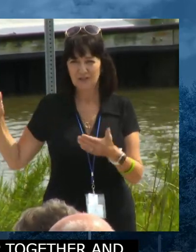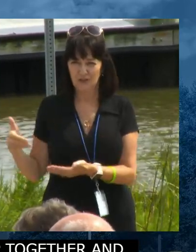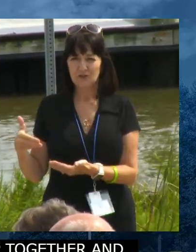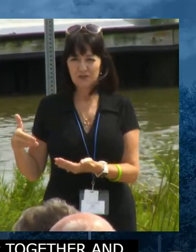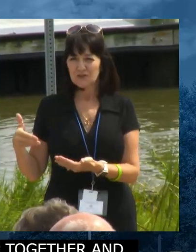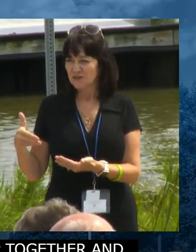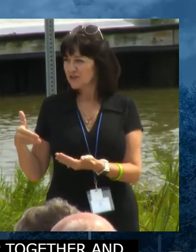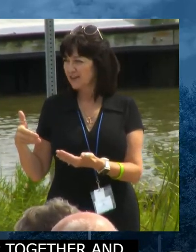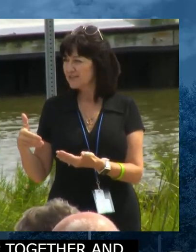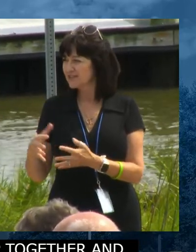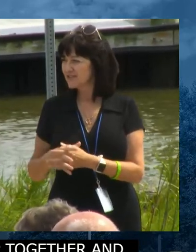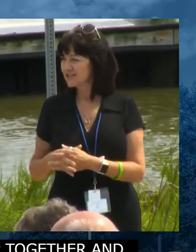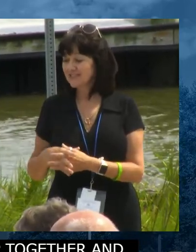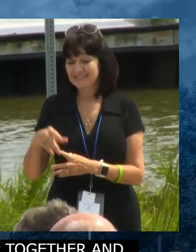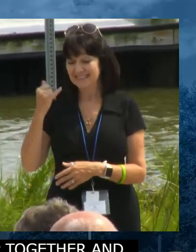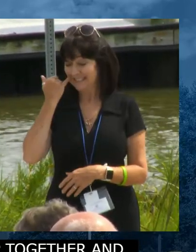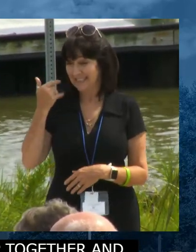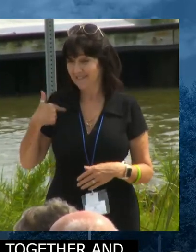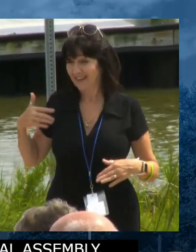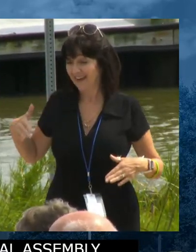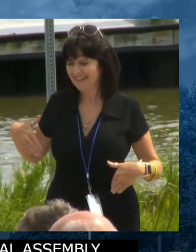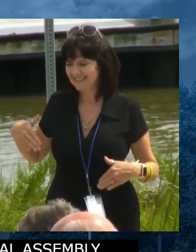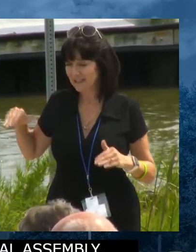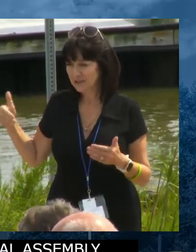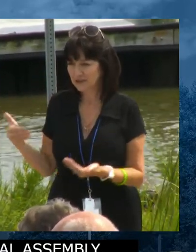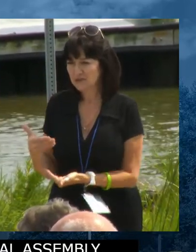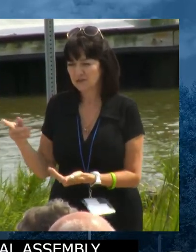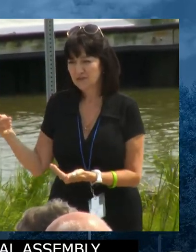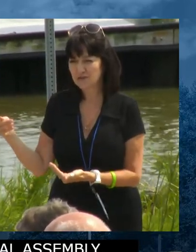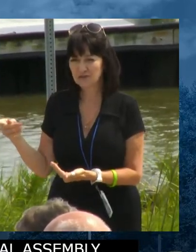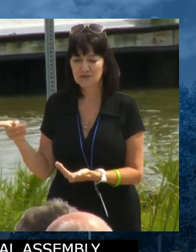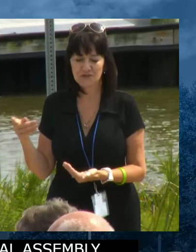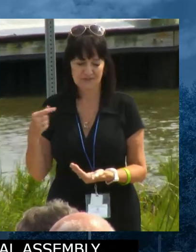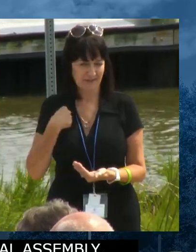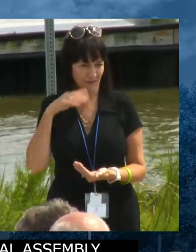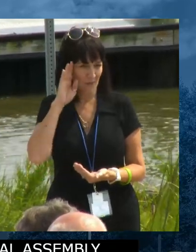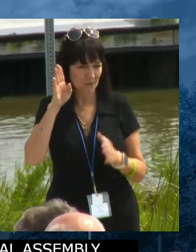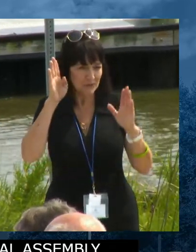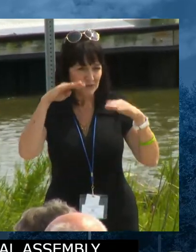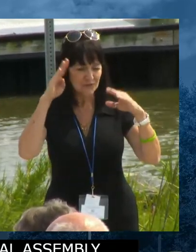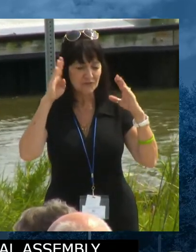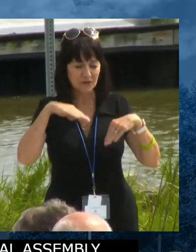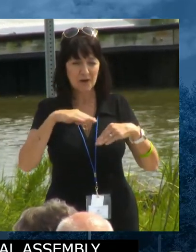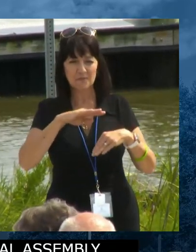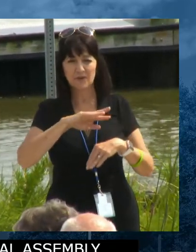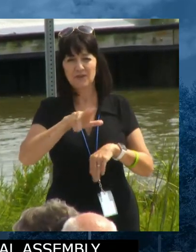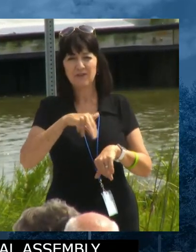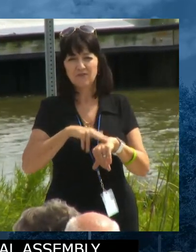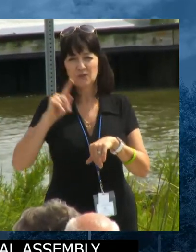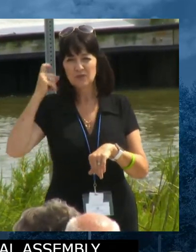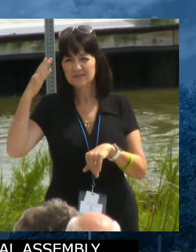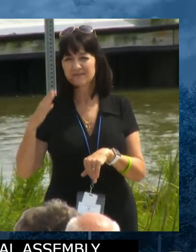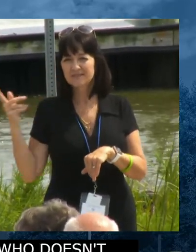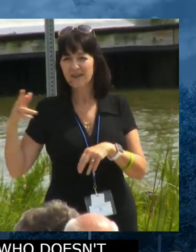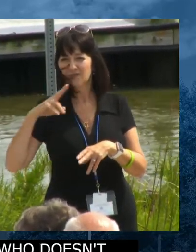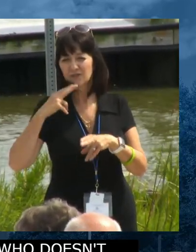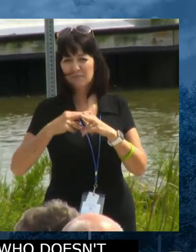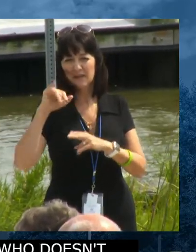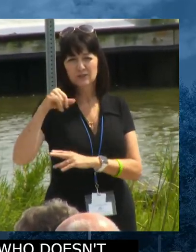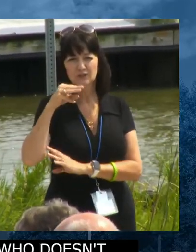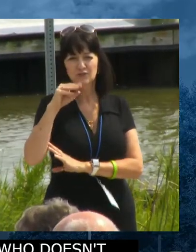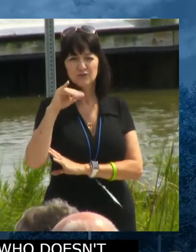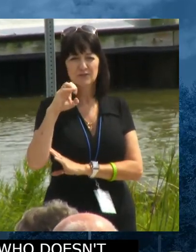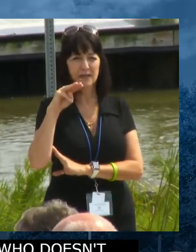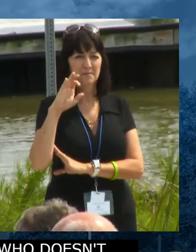didn't introduce him, if I didn't, yeah, if I didn't introduce him, I would be in trouble. Of course, the governor mentioned Jamie Mack,